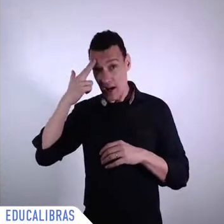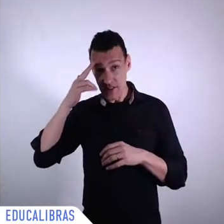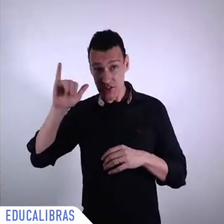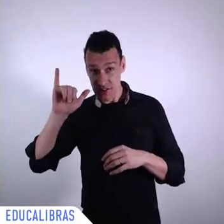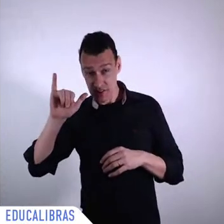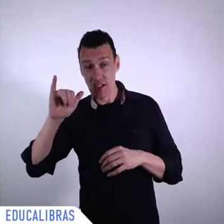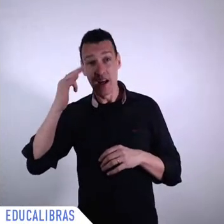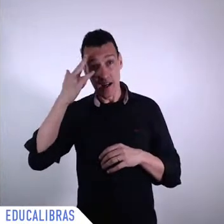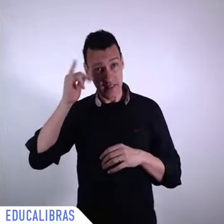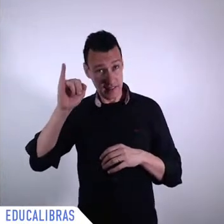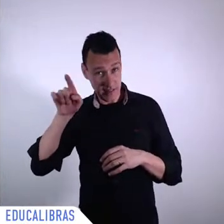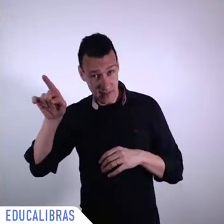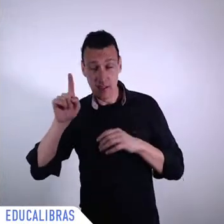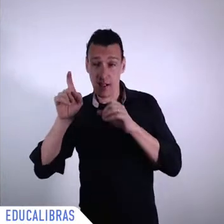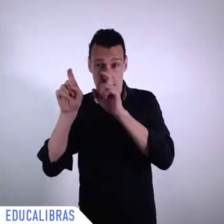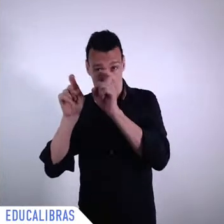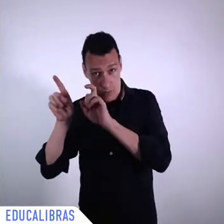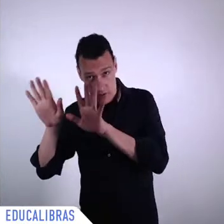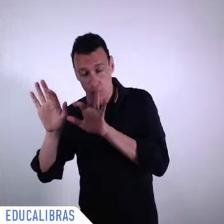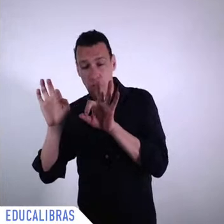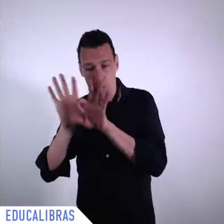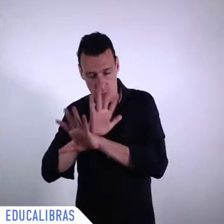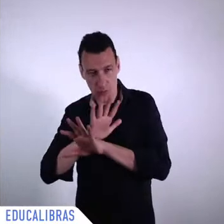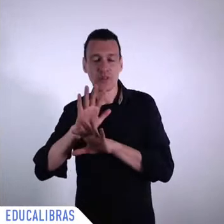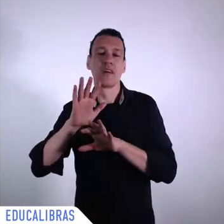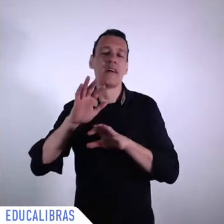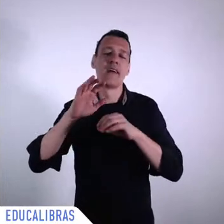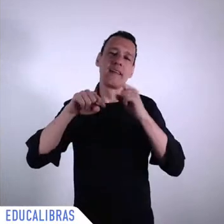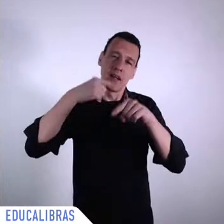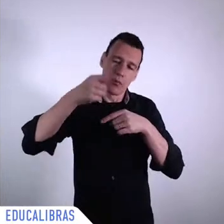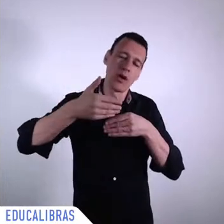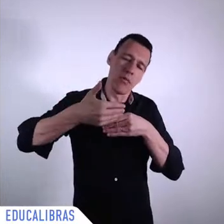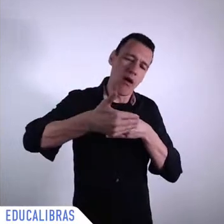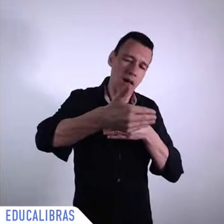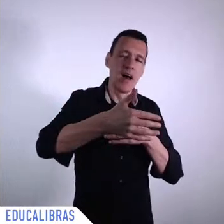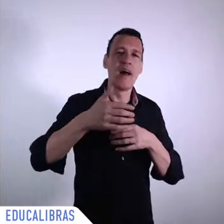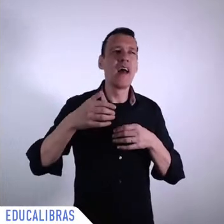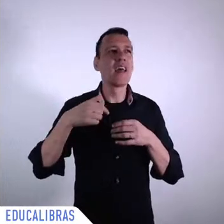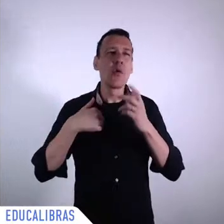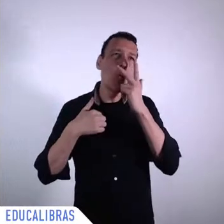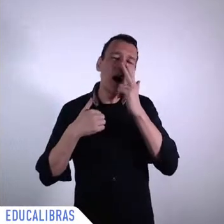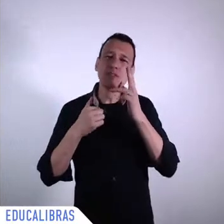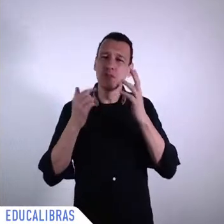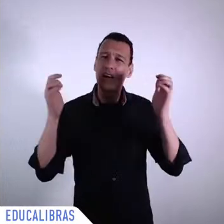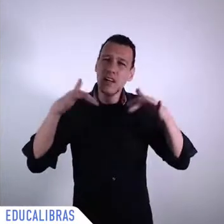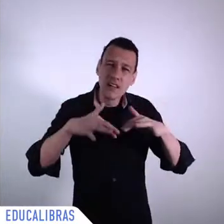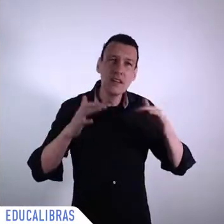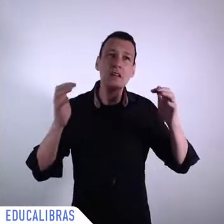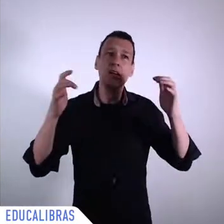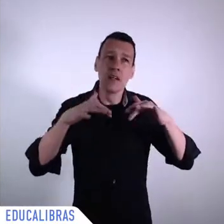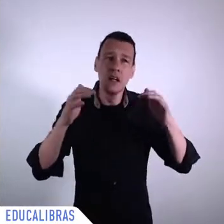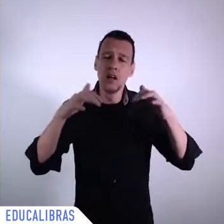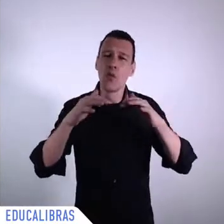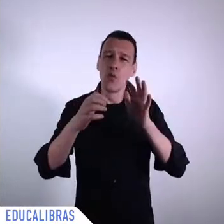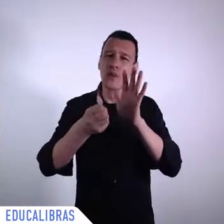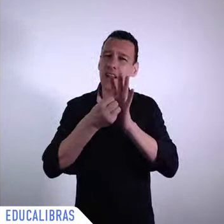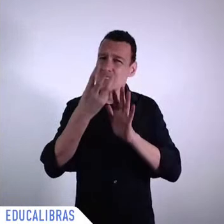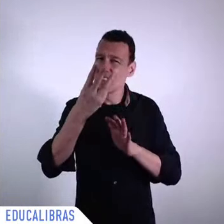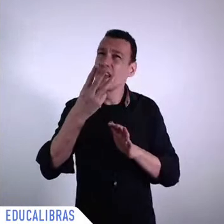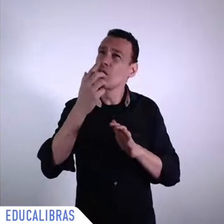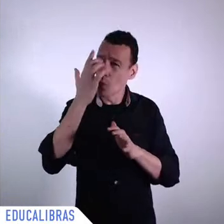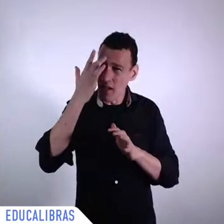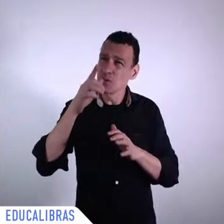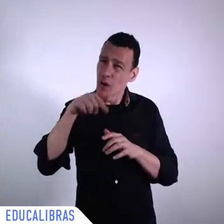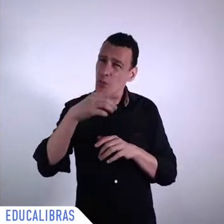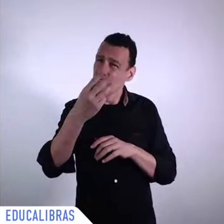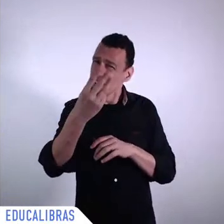I think it was the third meeting in Rio de Janeiro and it was not by chance that once again Brazil convened this